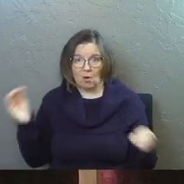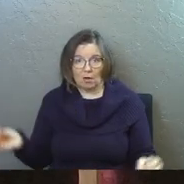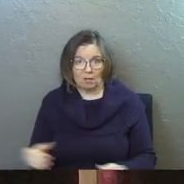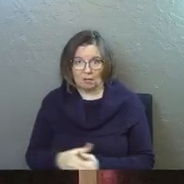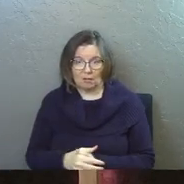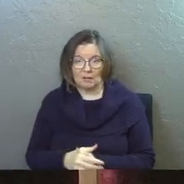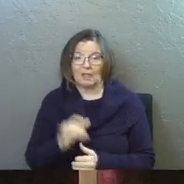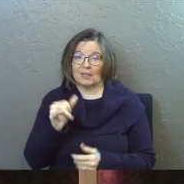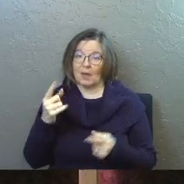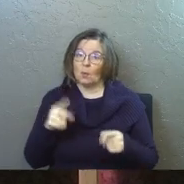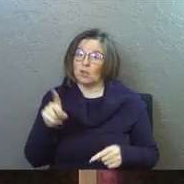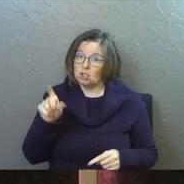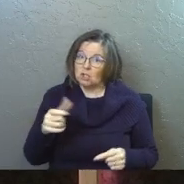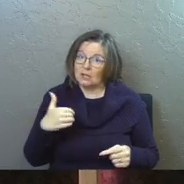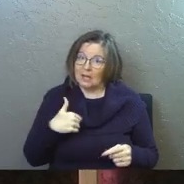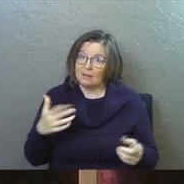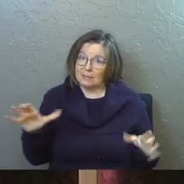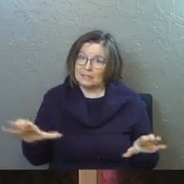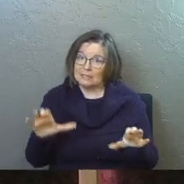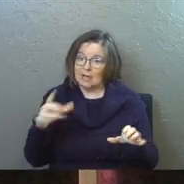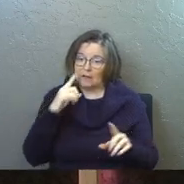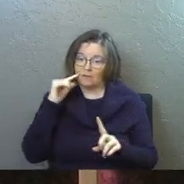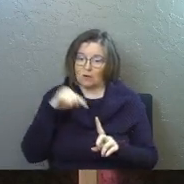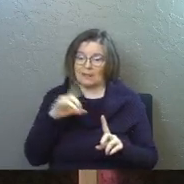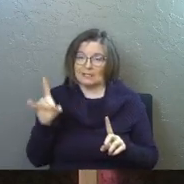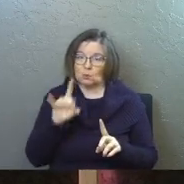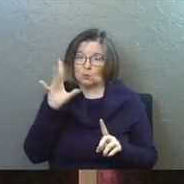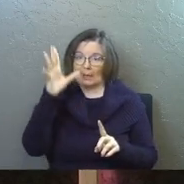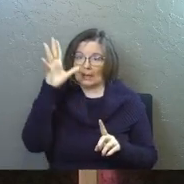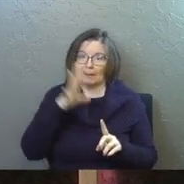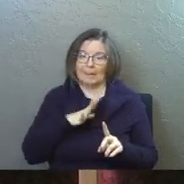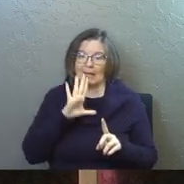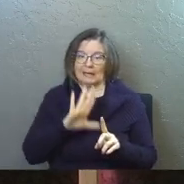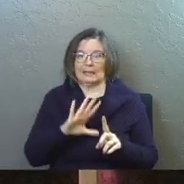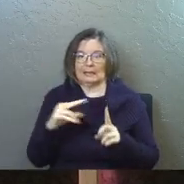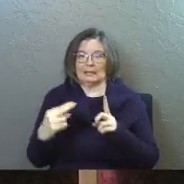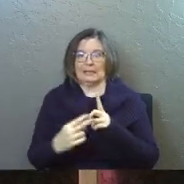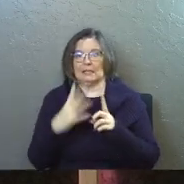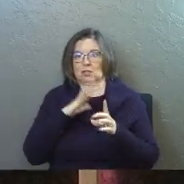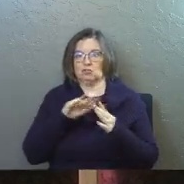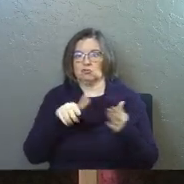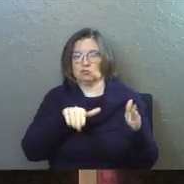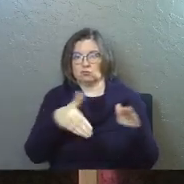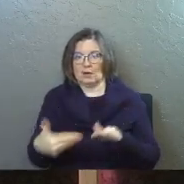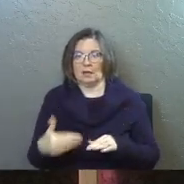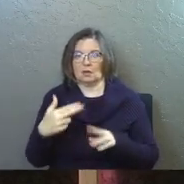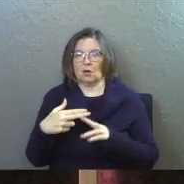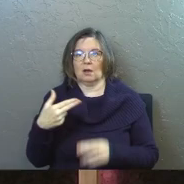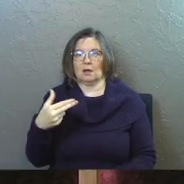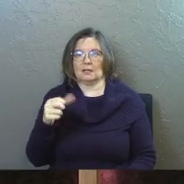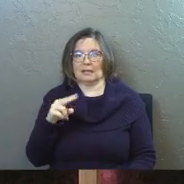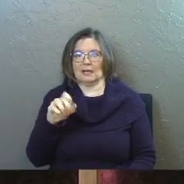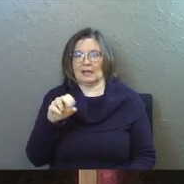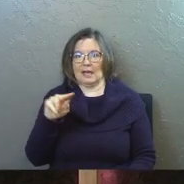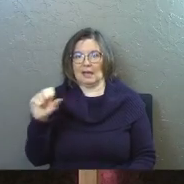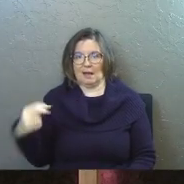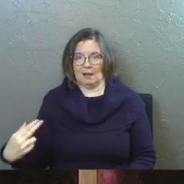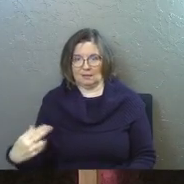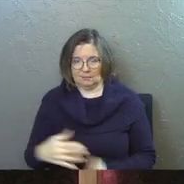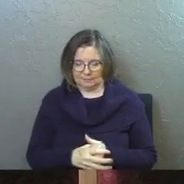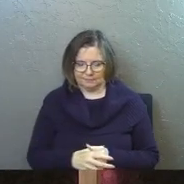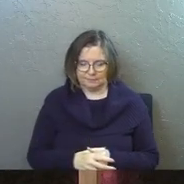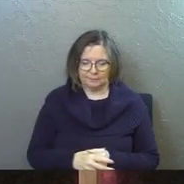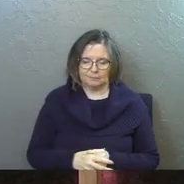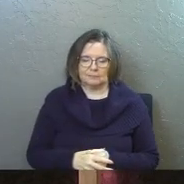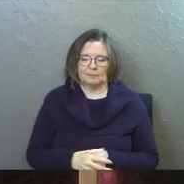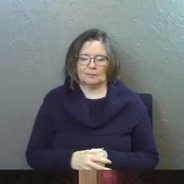all. That's what should have been done for this wicked man in his grave. was called Gehenna was the burn pile outside the city.